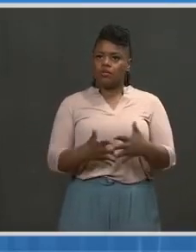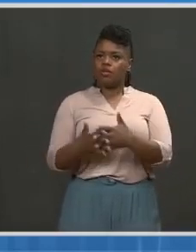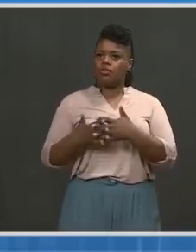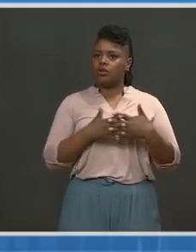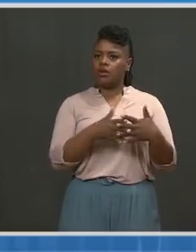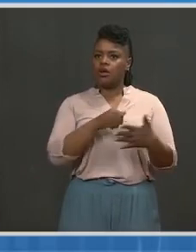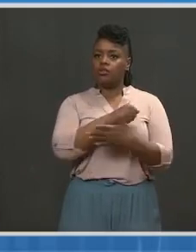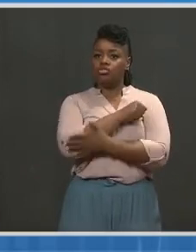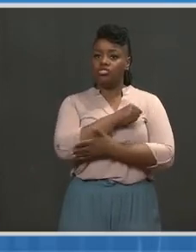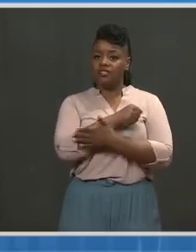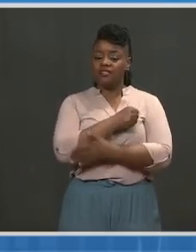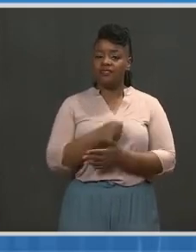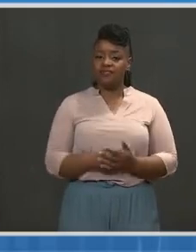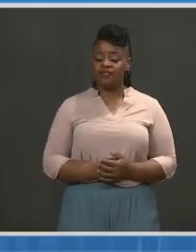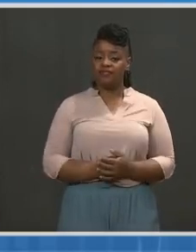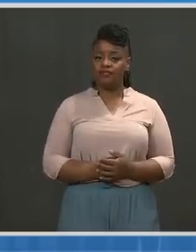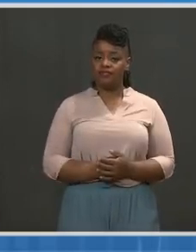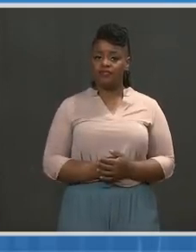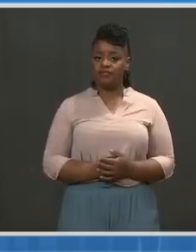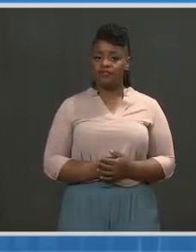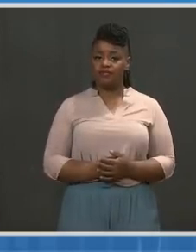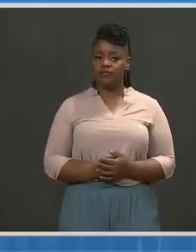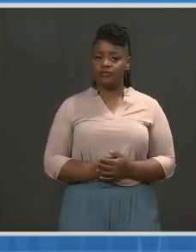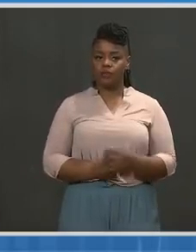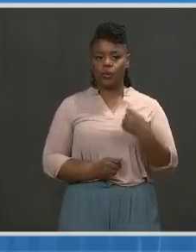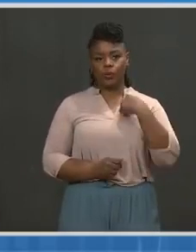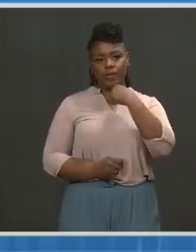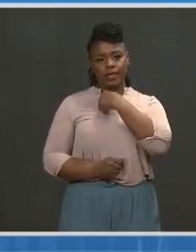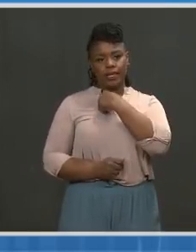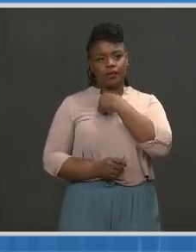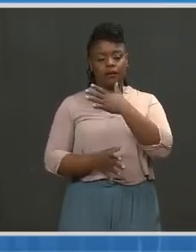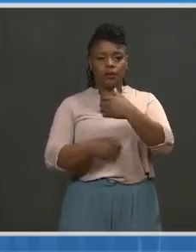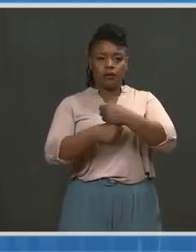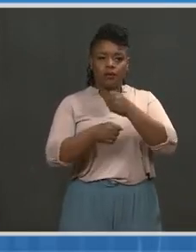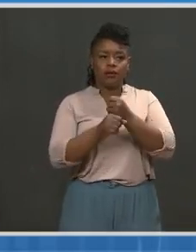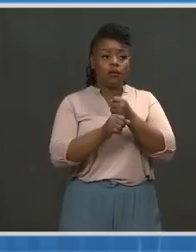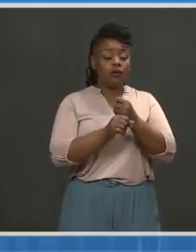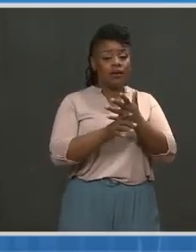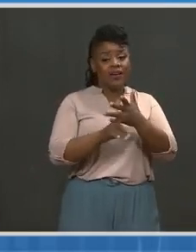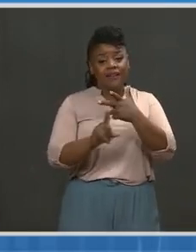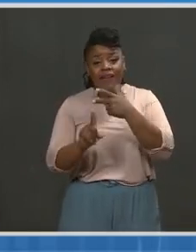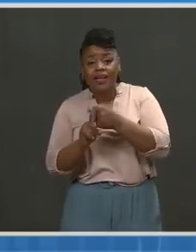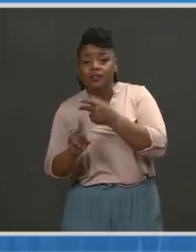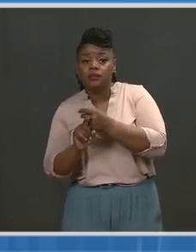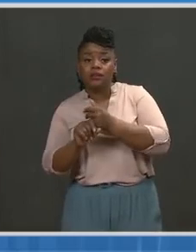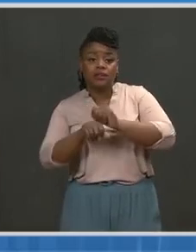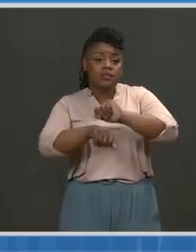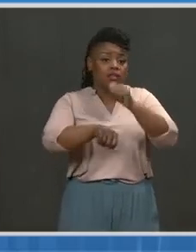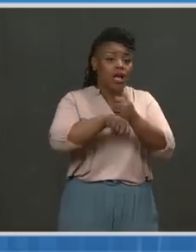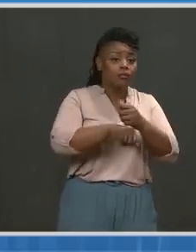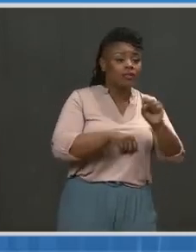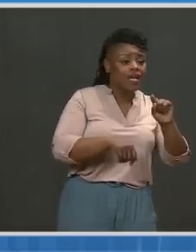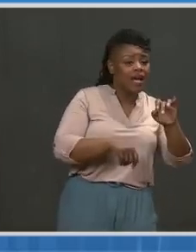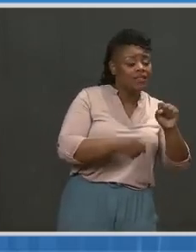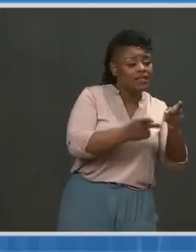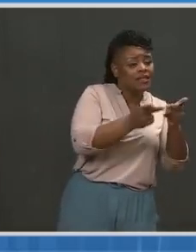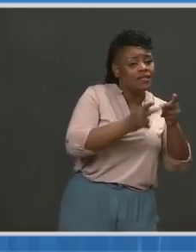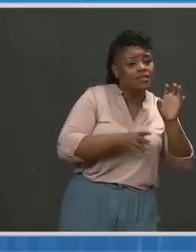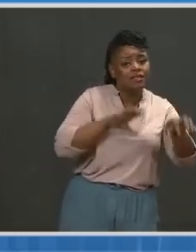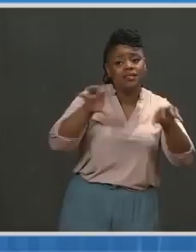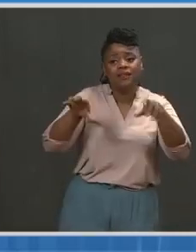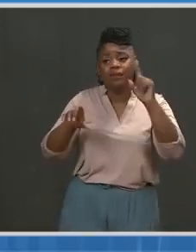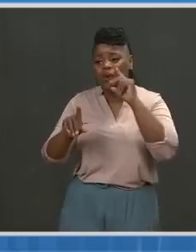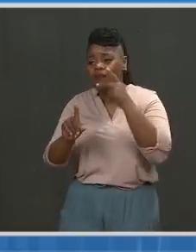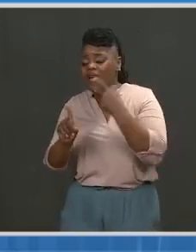again. We have procured the vaccine supplies, the vaccination sites, increased the number of vaccinators. At the same